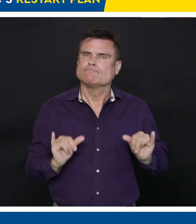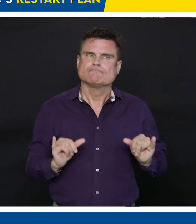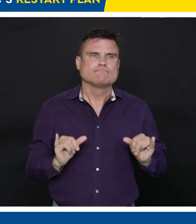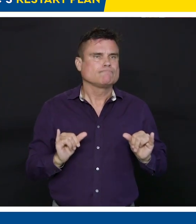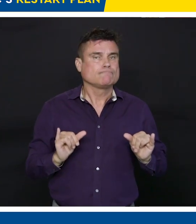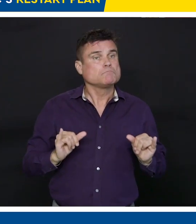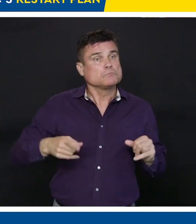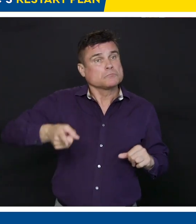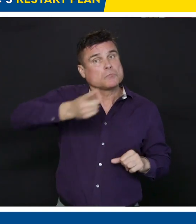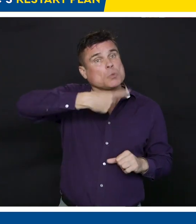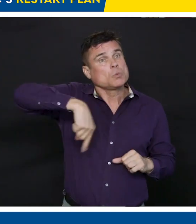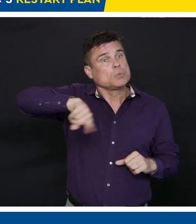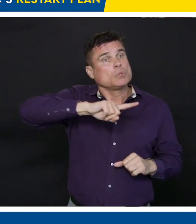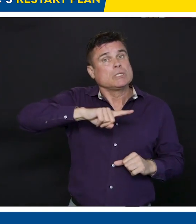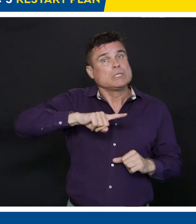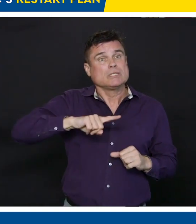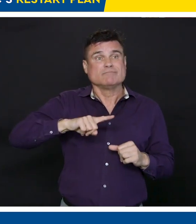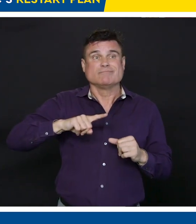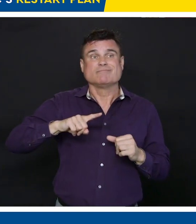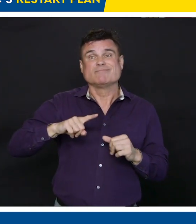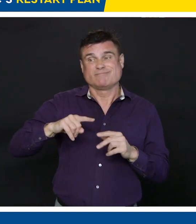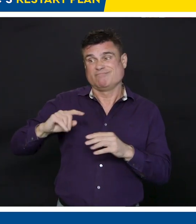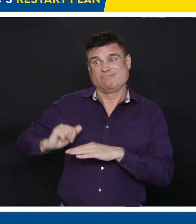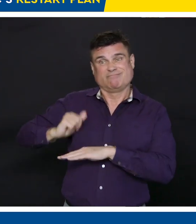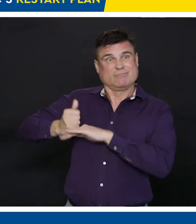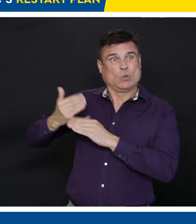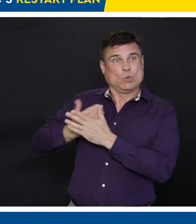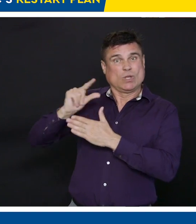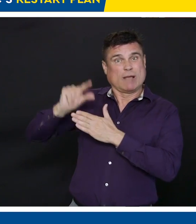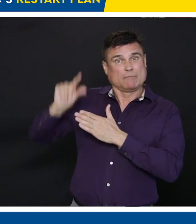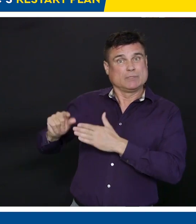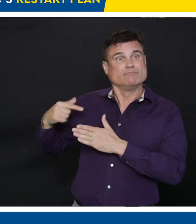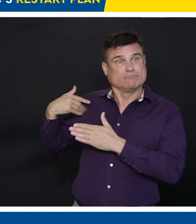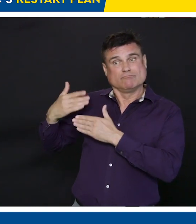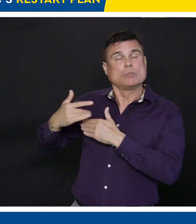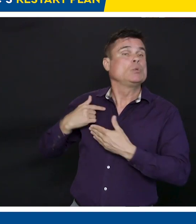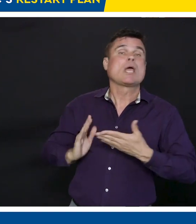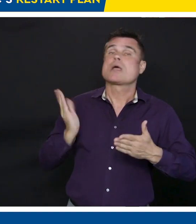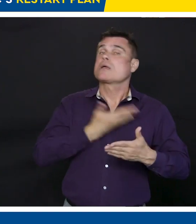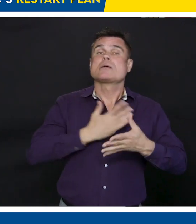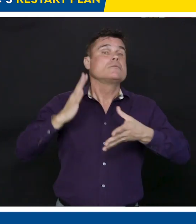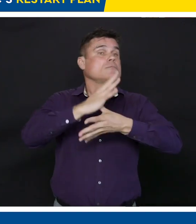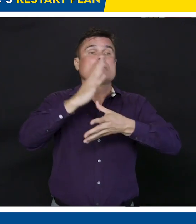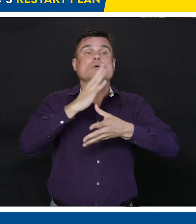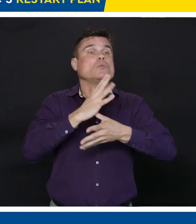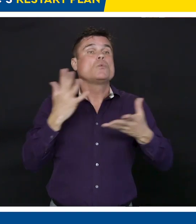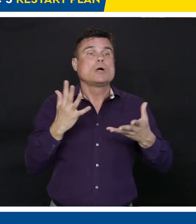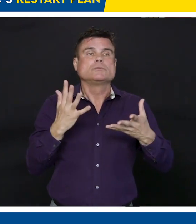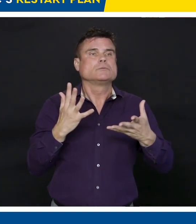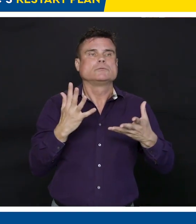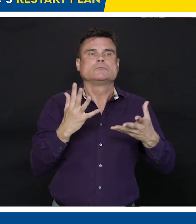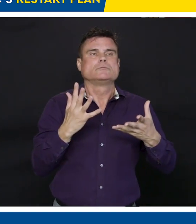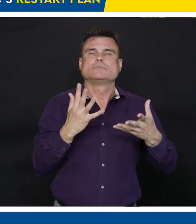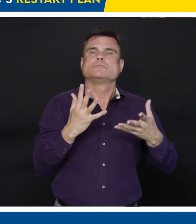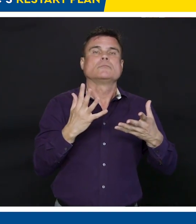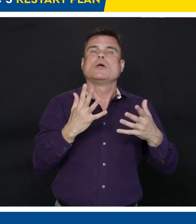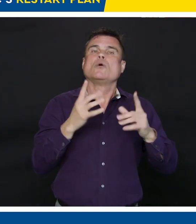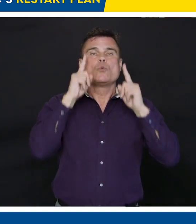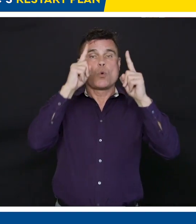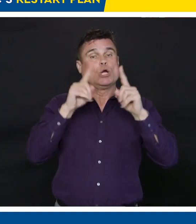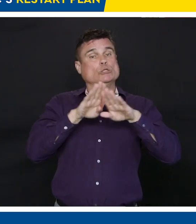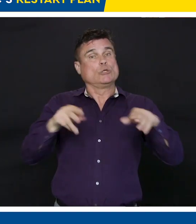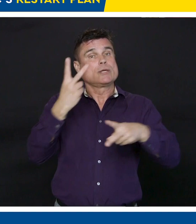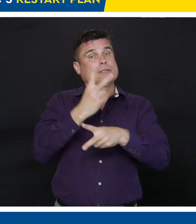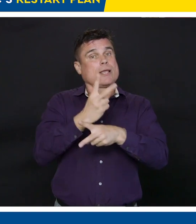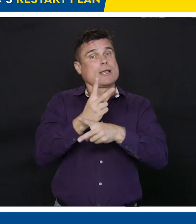plan. And now more than ever is that top of mind for British Columbians. It has been an imperative for our success as an economy